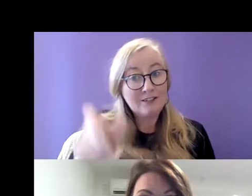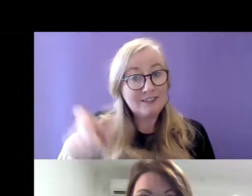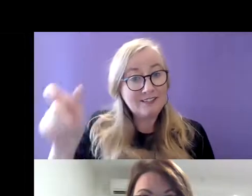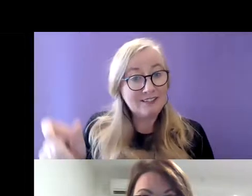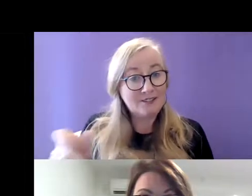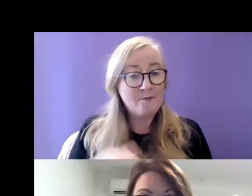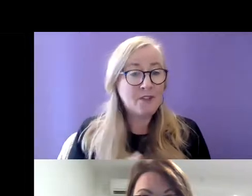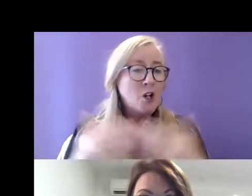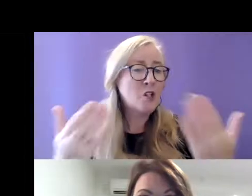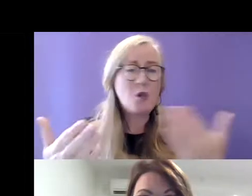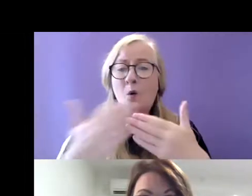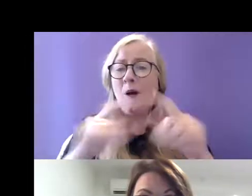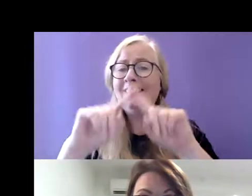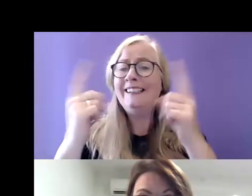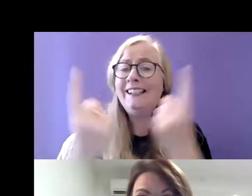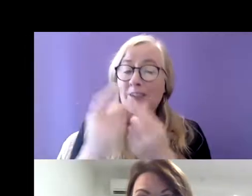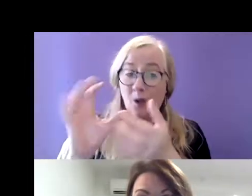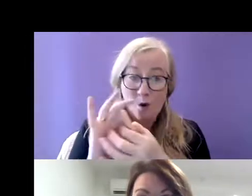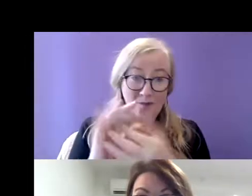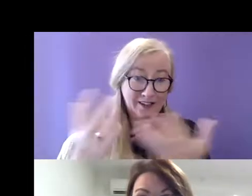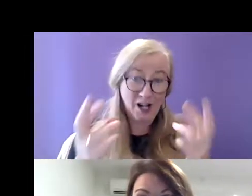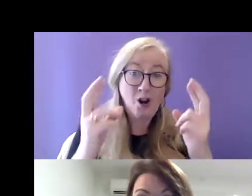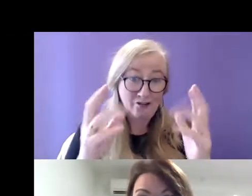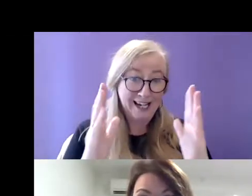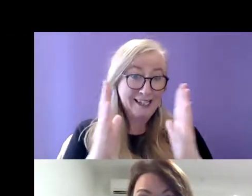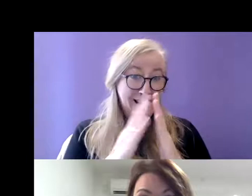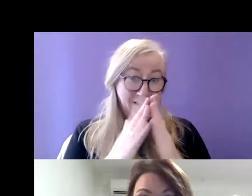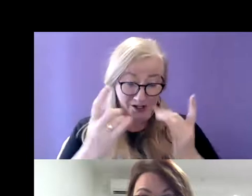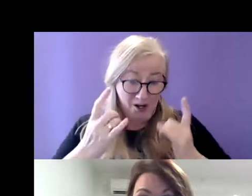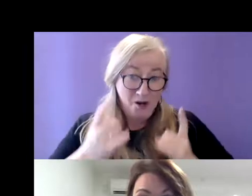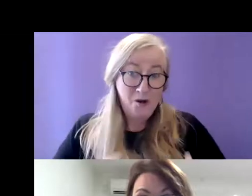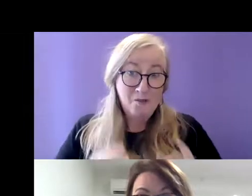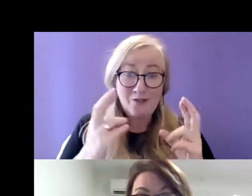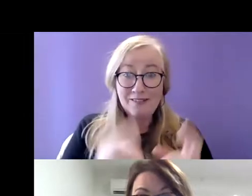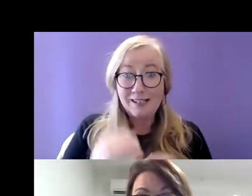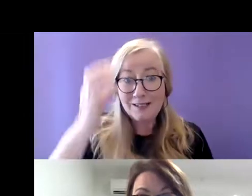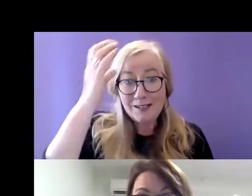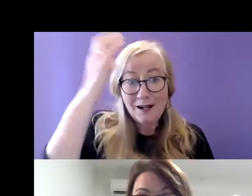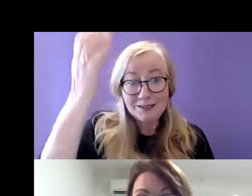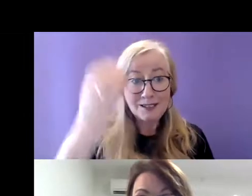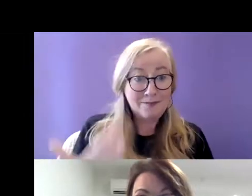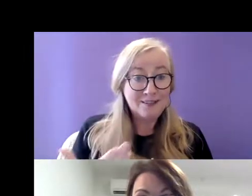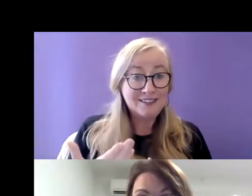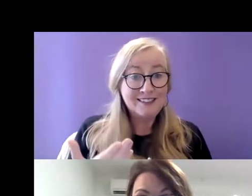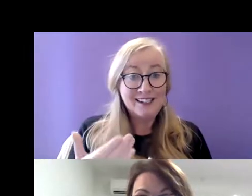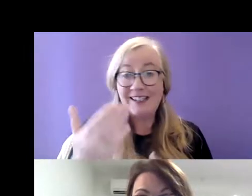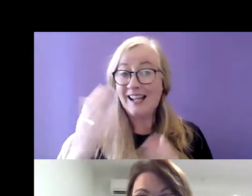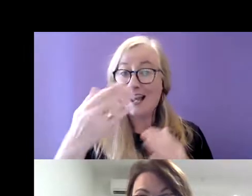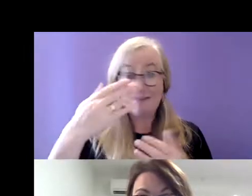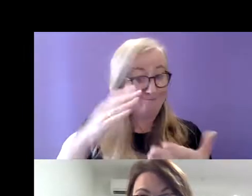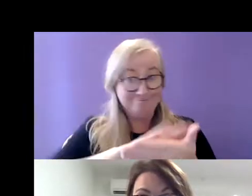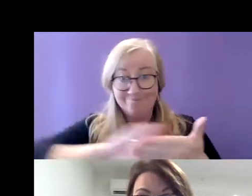So what is home? The right to housing as a core human rights concept absent from Irish housing and health policy